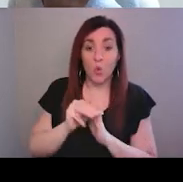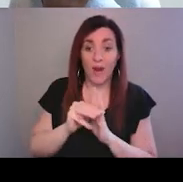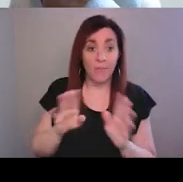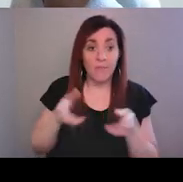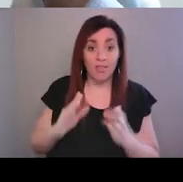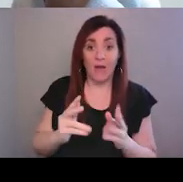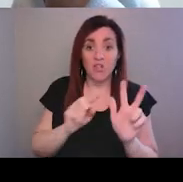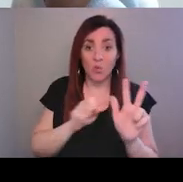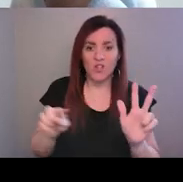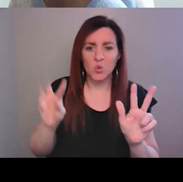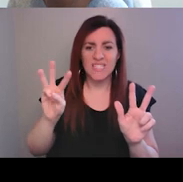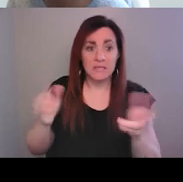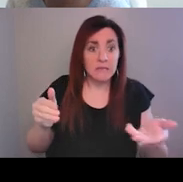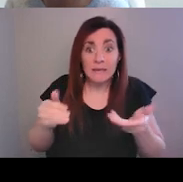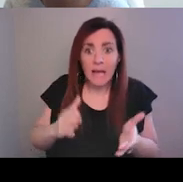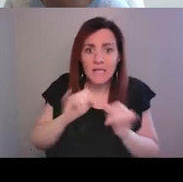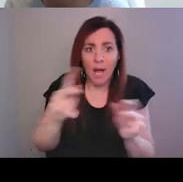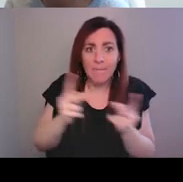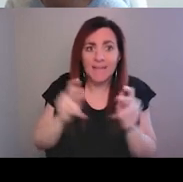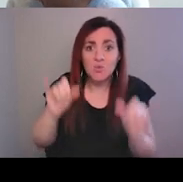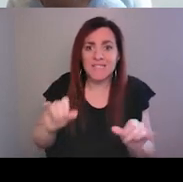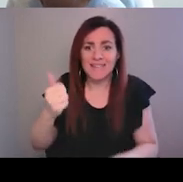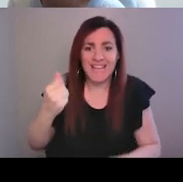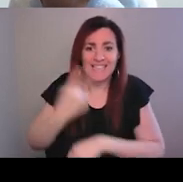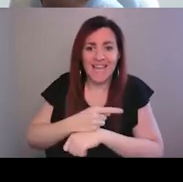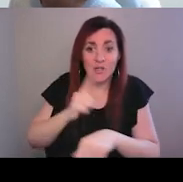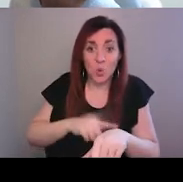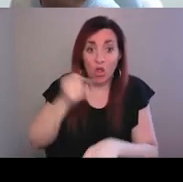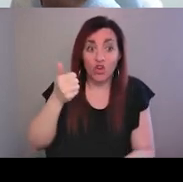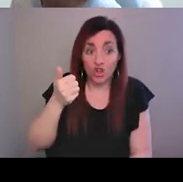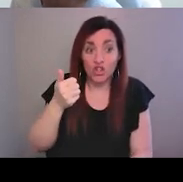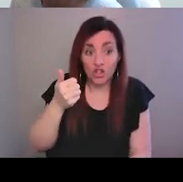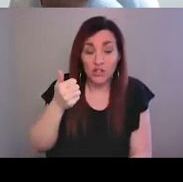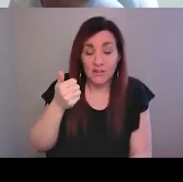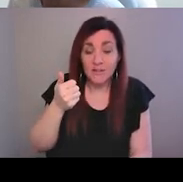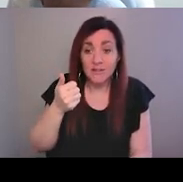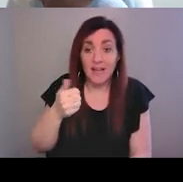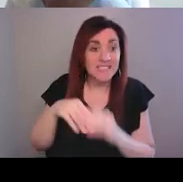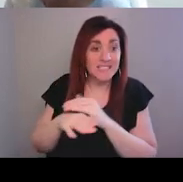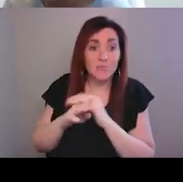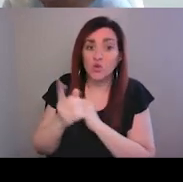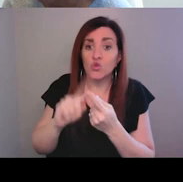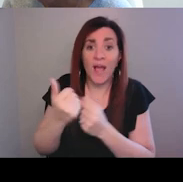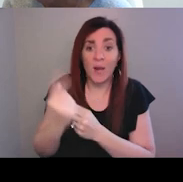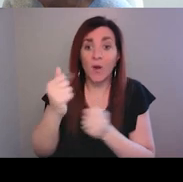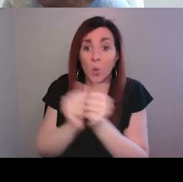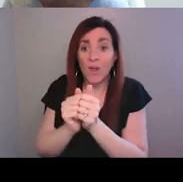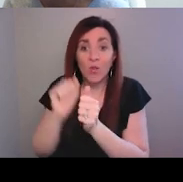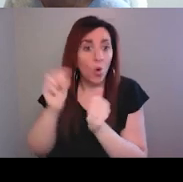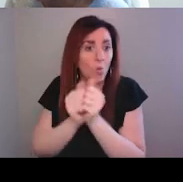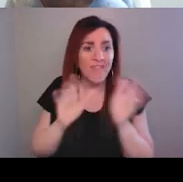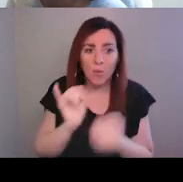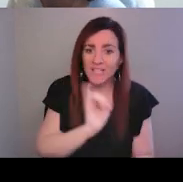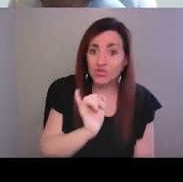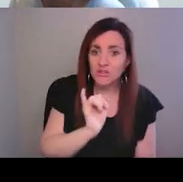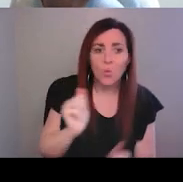place they can stay for 10 days or longer. And it's accessible to anyone with or without insurance and without